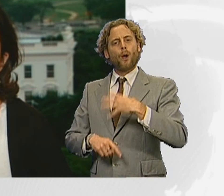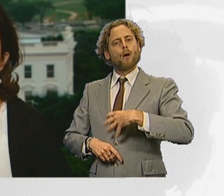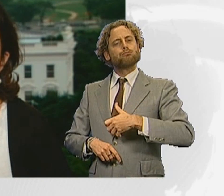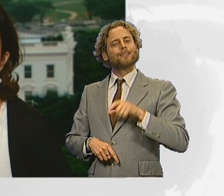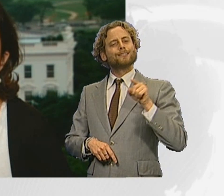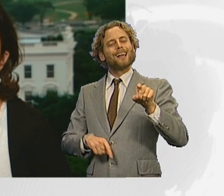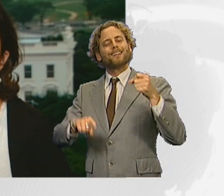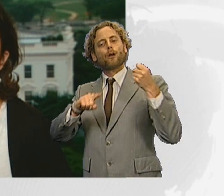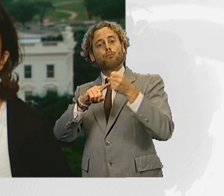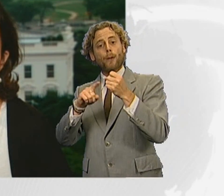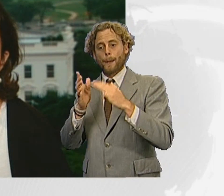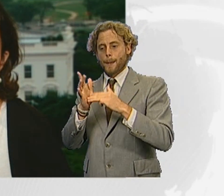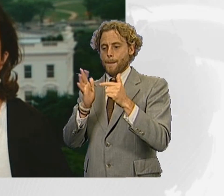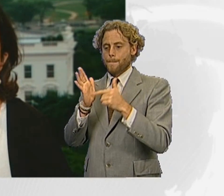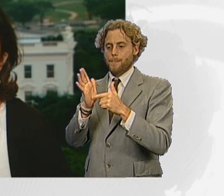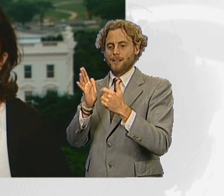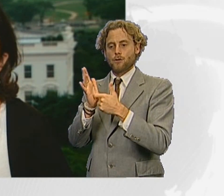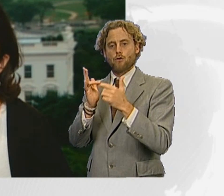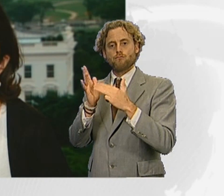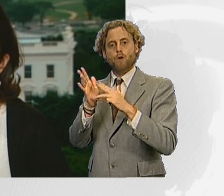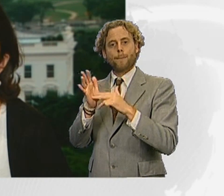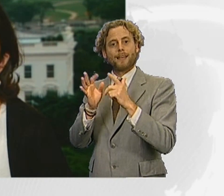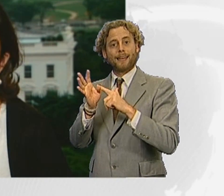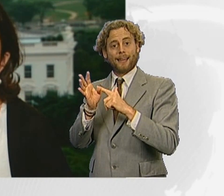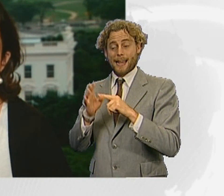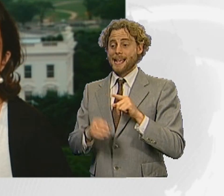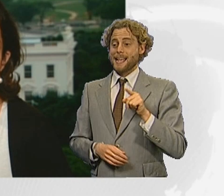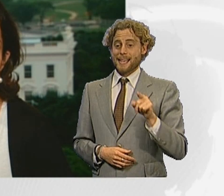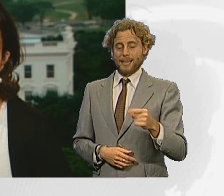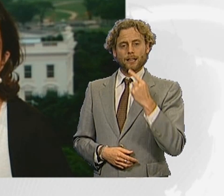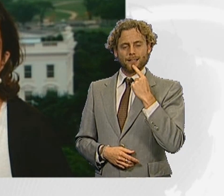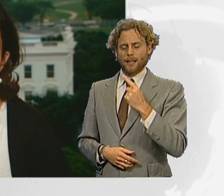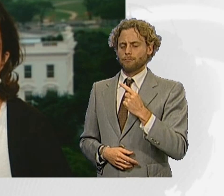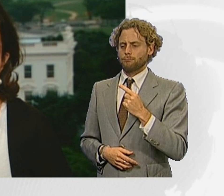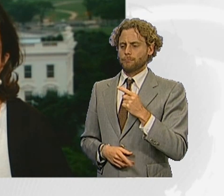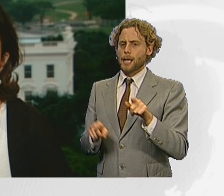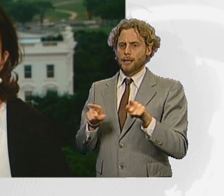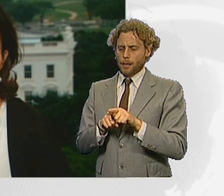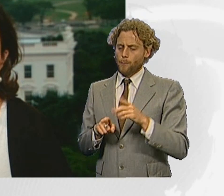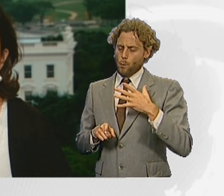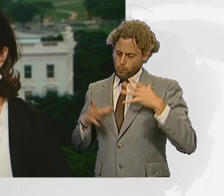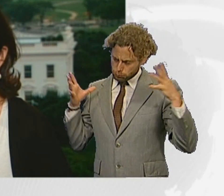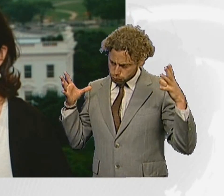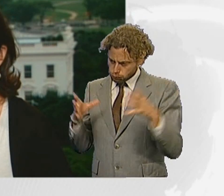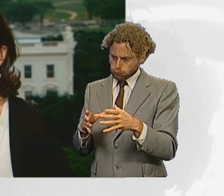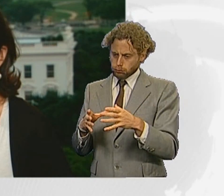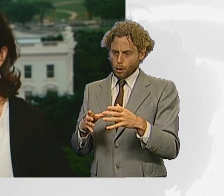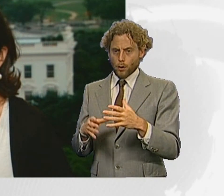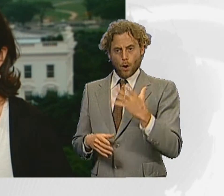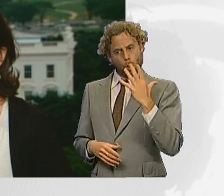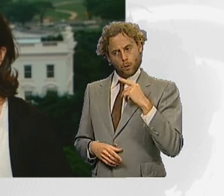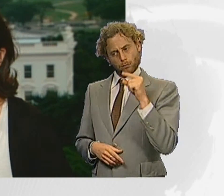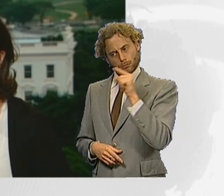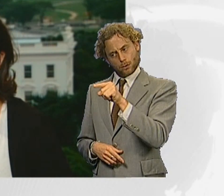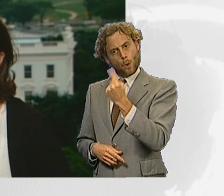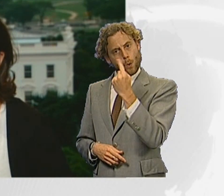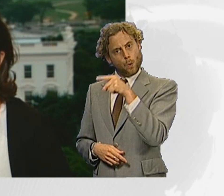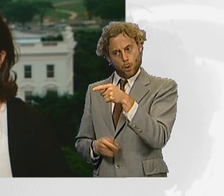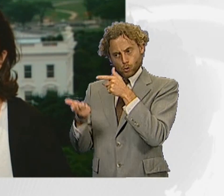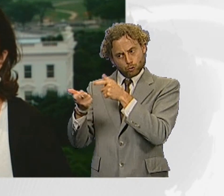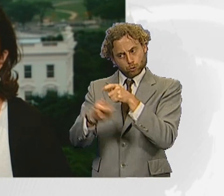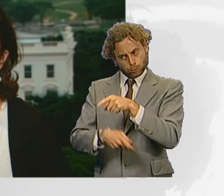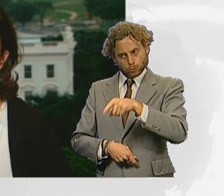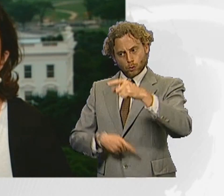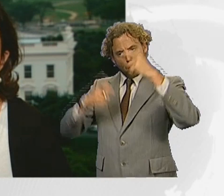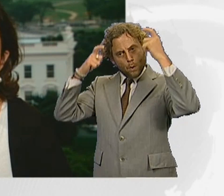Romney, President Obama's Republican rival, who's also calling for everybody to come together, calling for the gunman to be brought to justice as soon as possible.